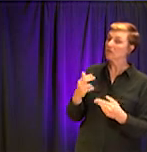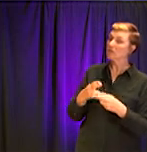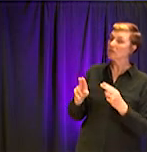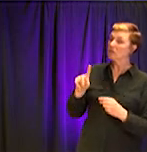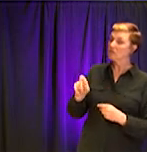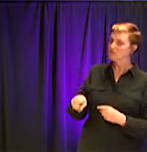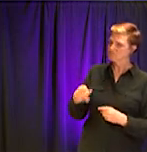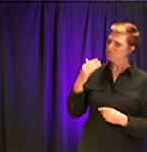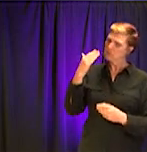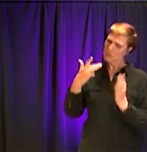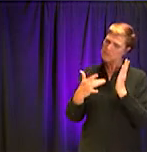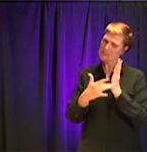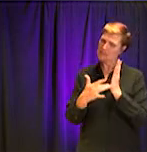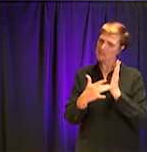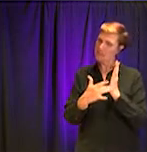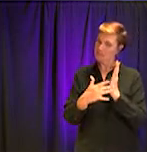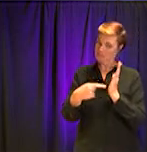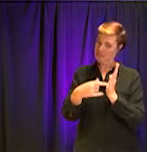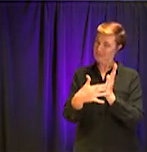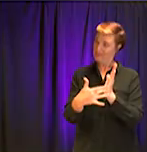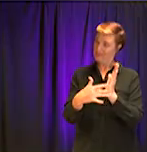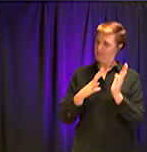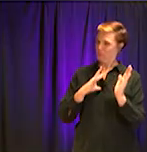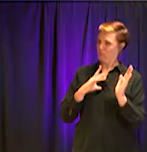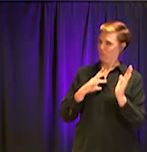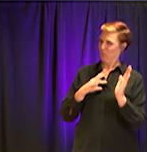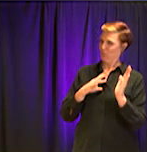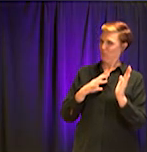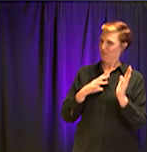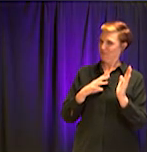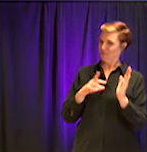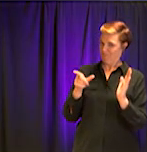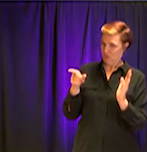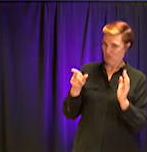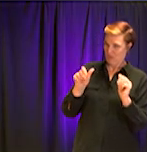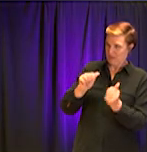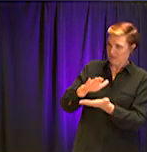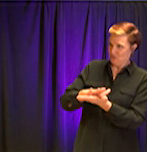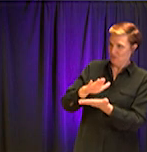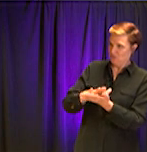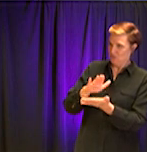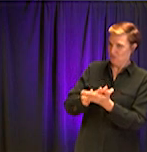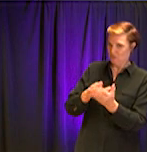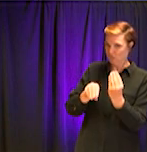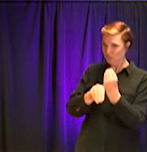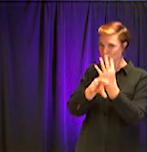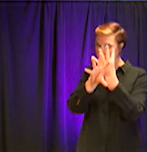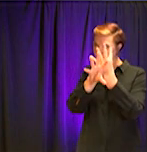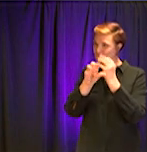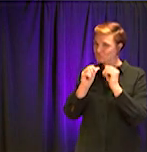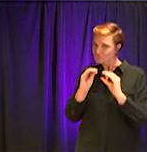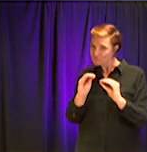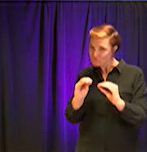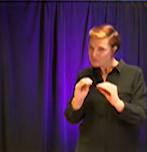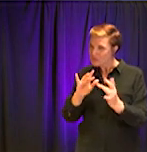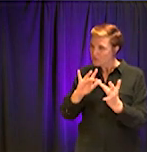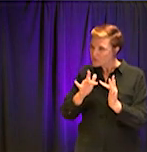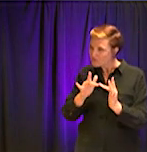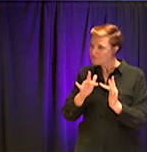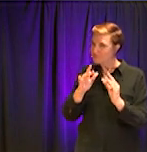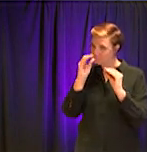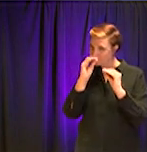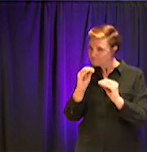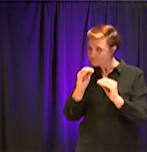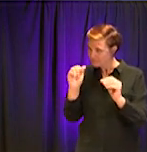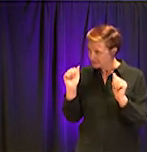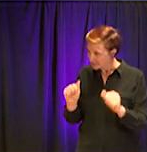a wonderful thing because it does allow the school districts to get through this with online learning. But as you